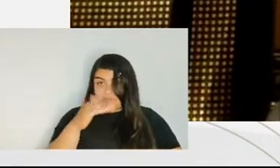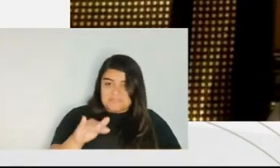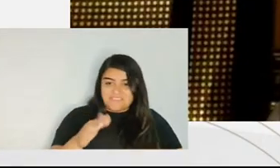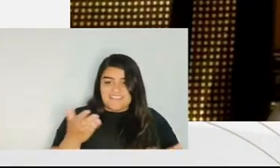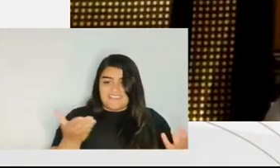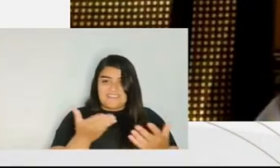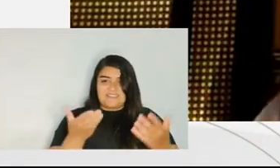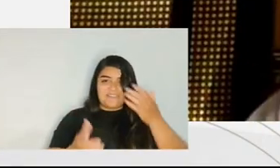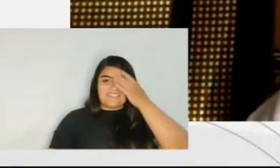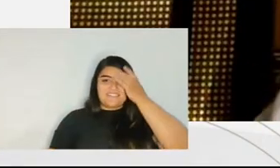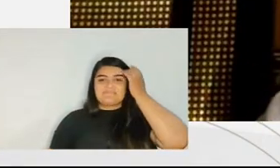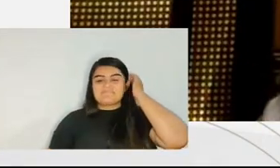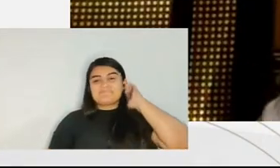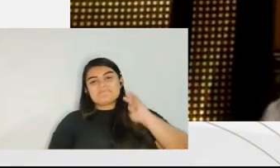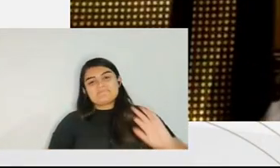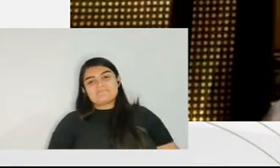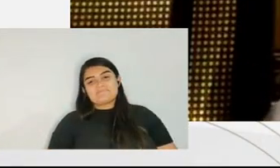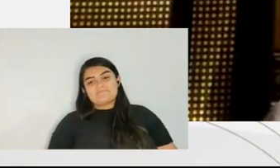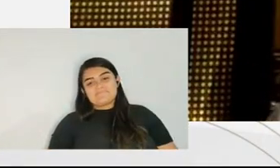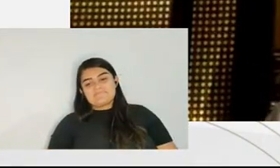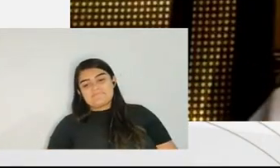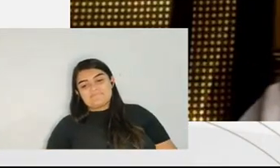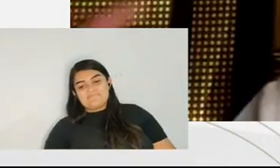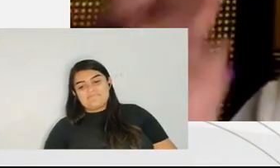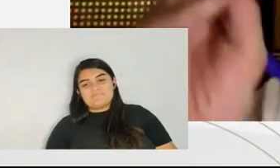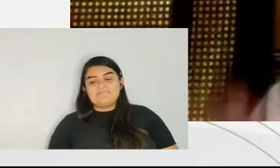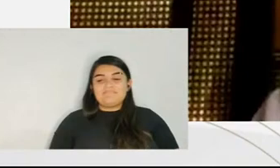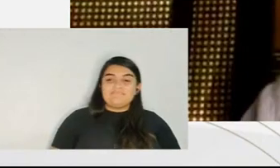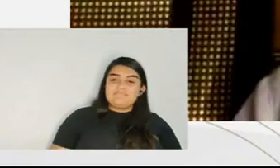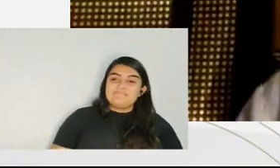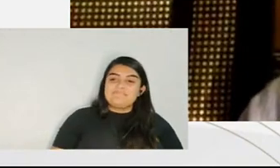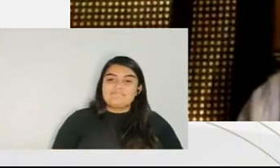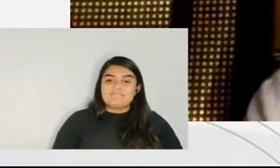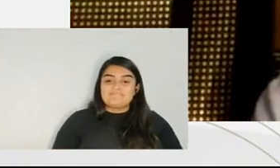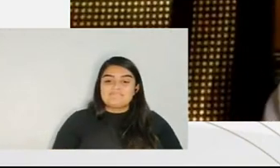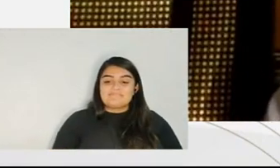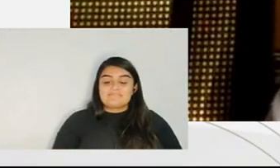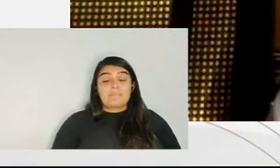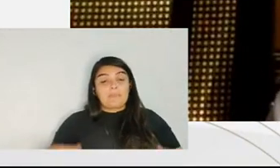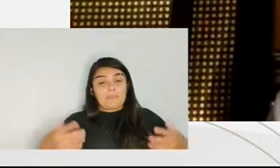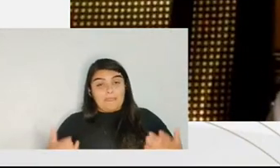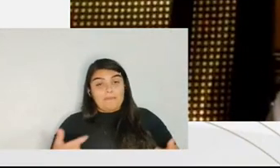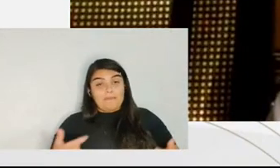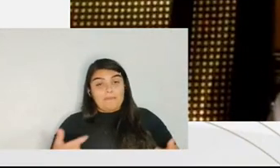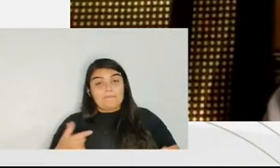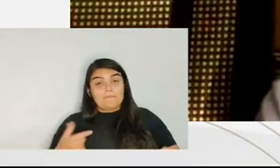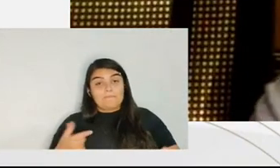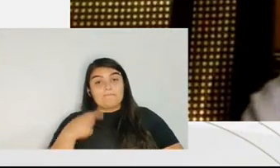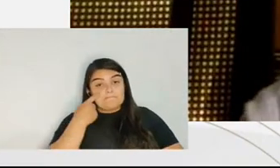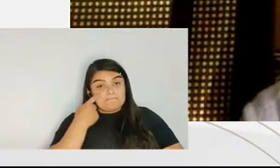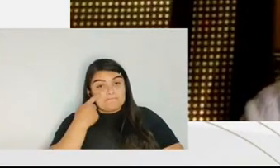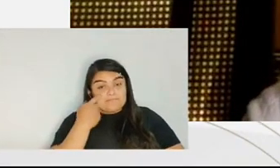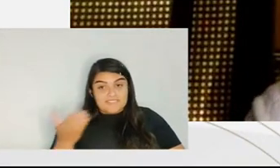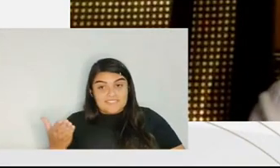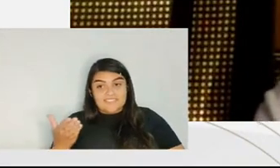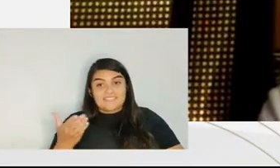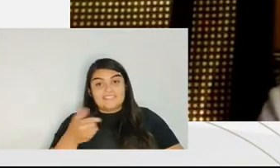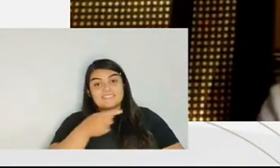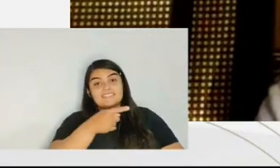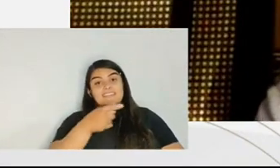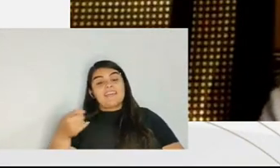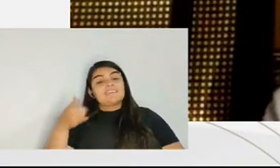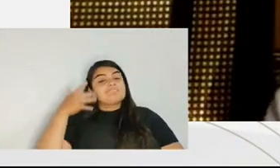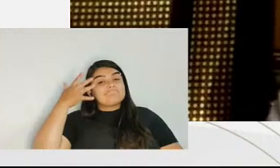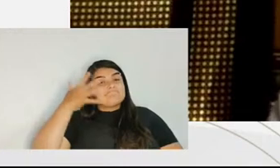gonna get on i've got four and a half minutes now i am computing my salute so i was listening very